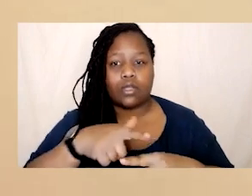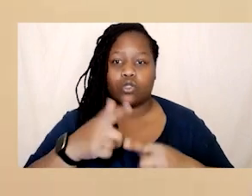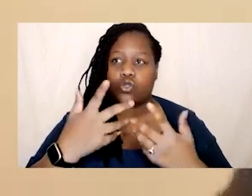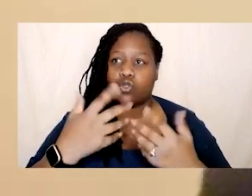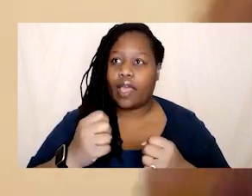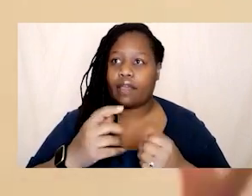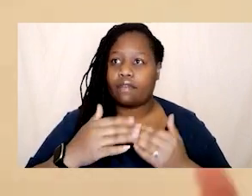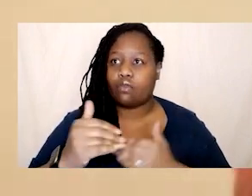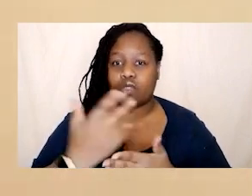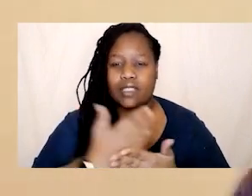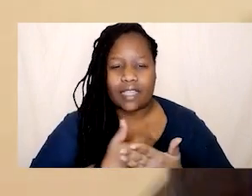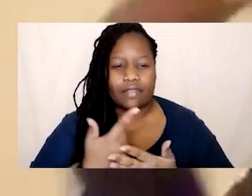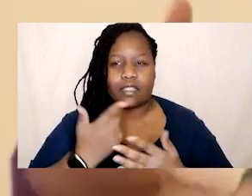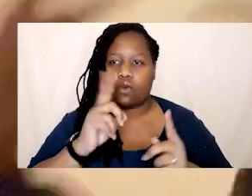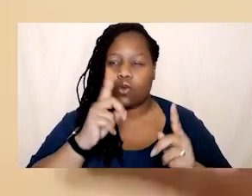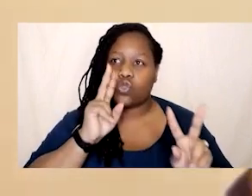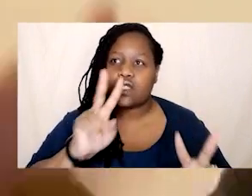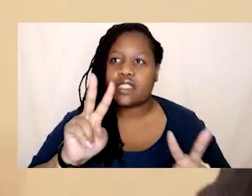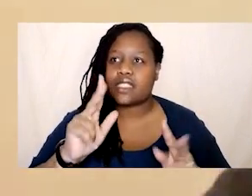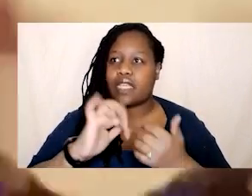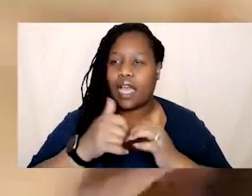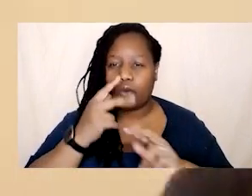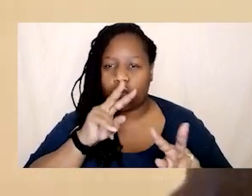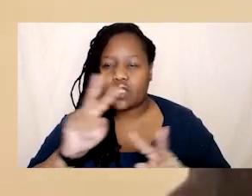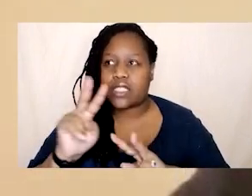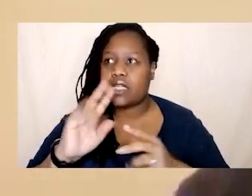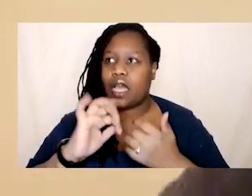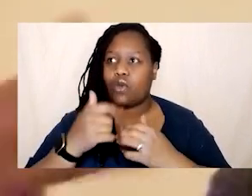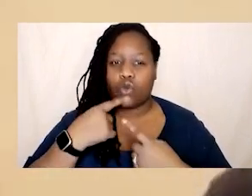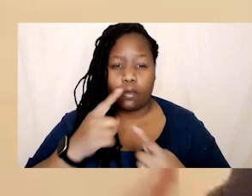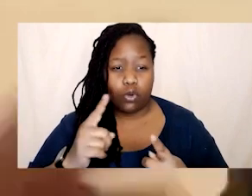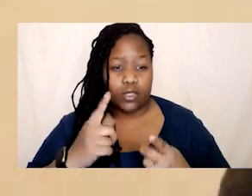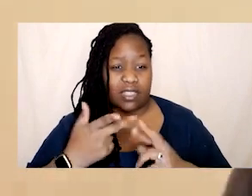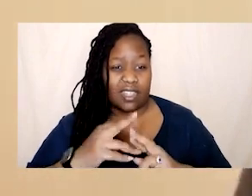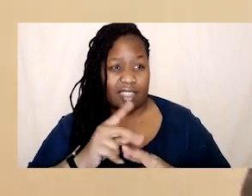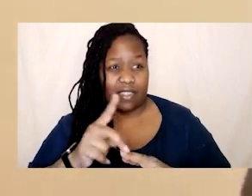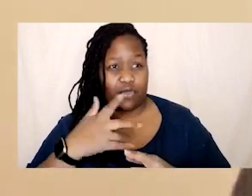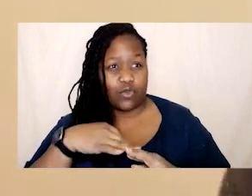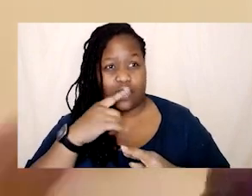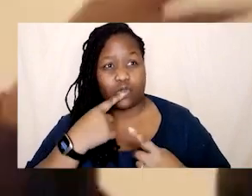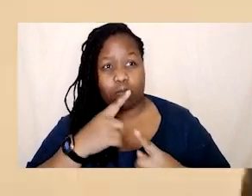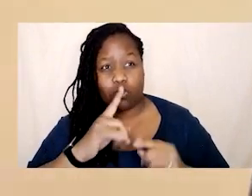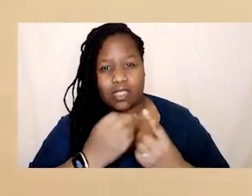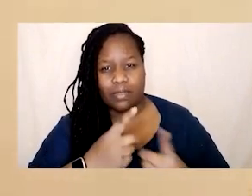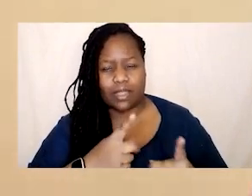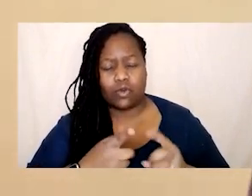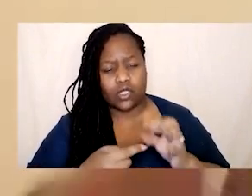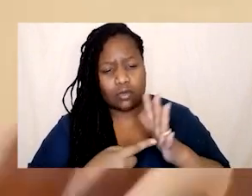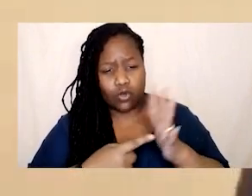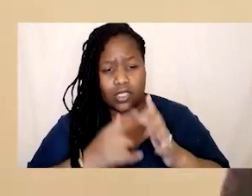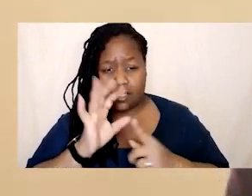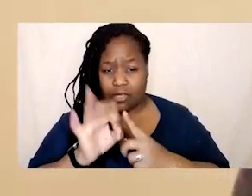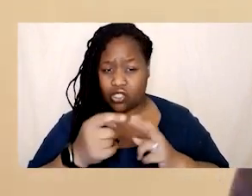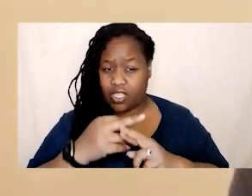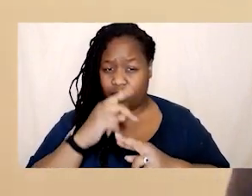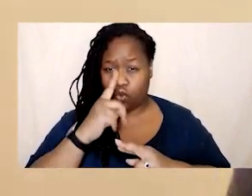when you want to see it how you want to interact with people and to report it and also bystander reporting which we know is really important when you're a minoritized person